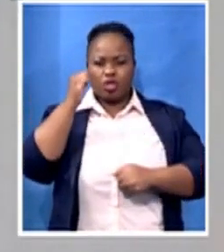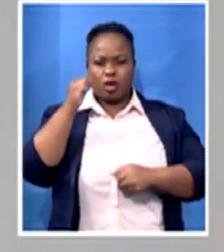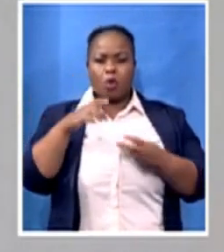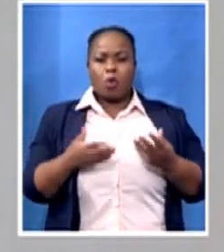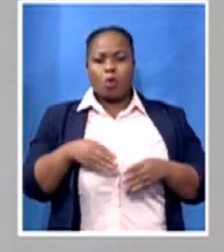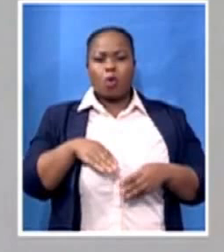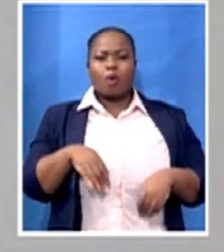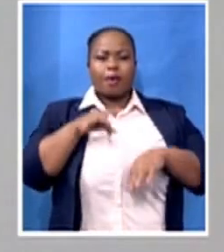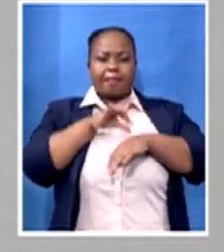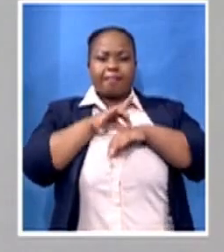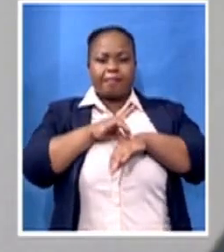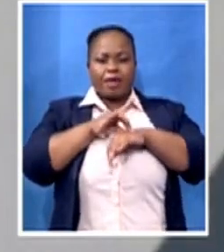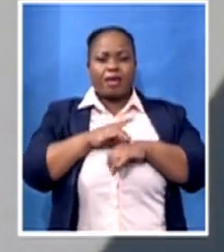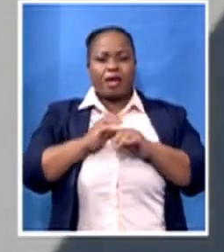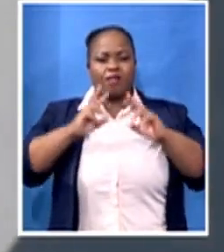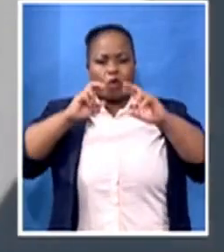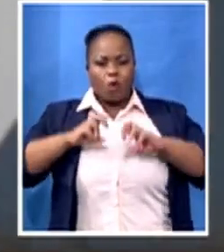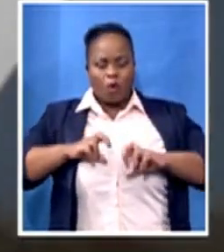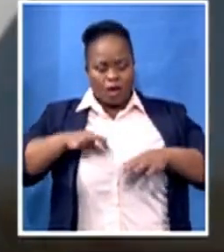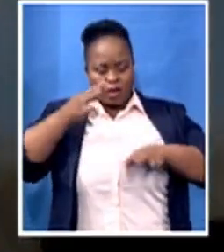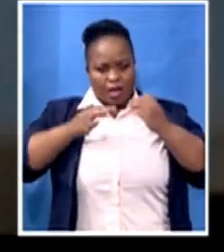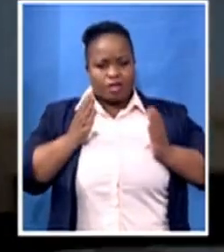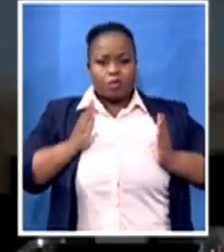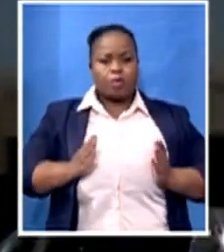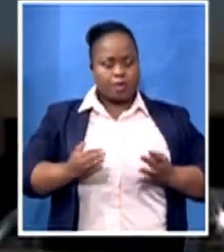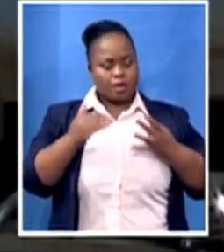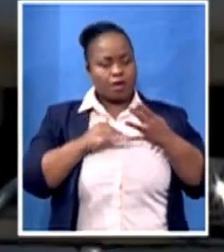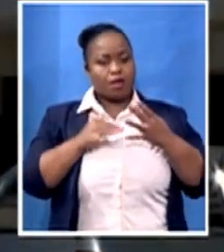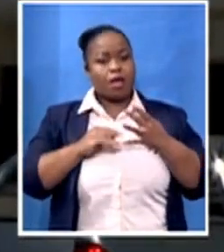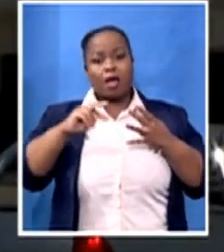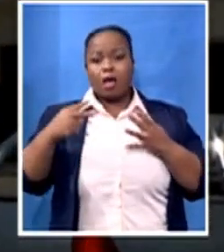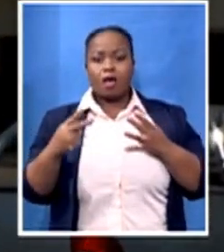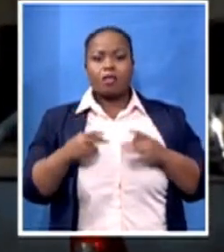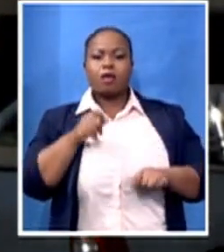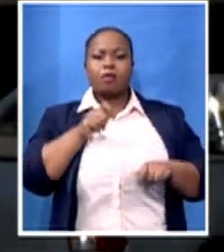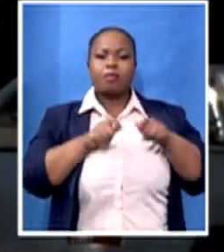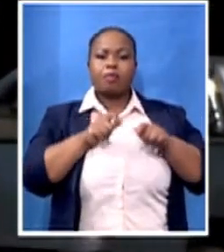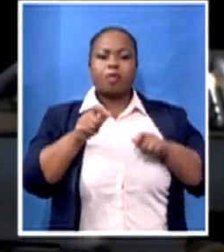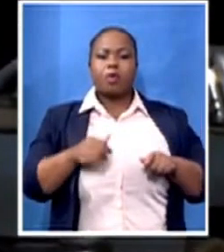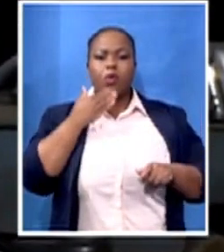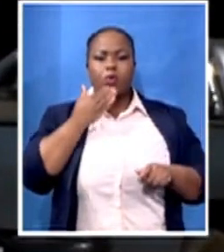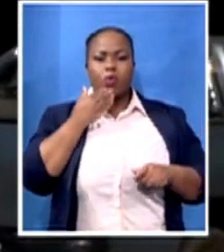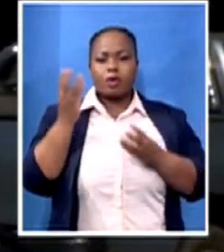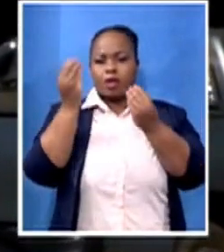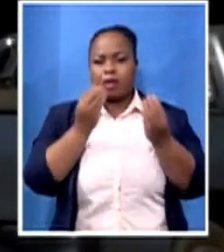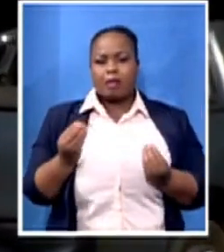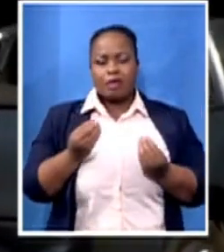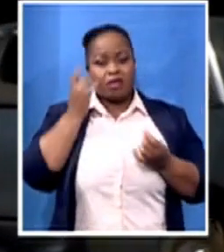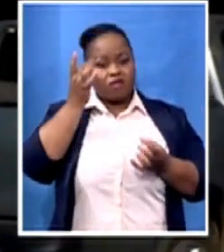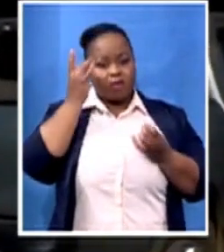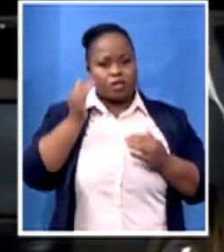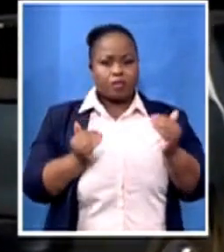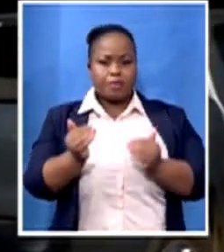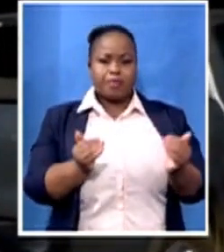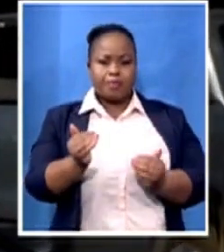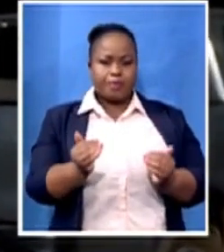them what you would then actually be talking to people that actually deal with statistics, information management, and what you would then be